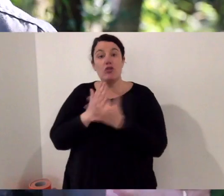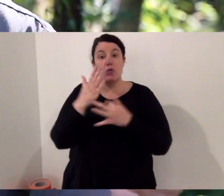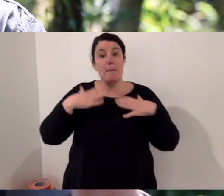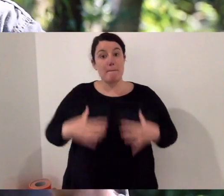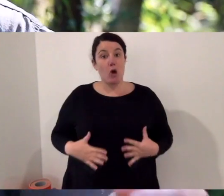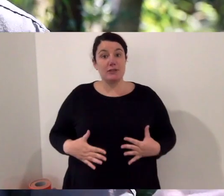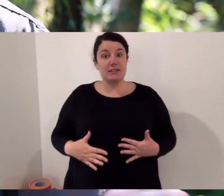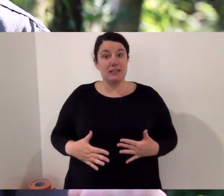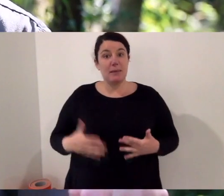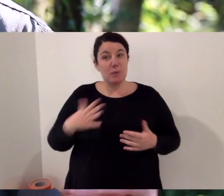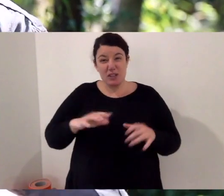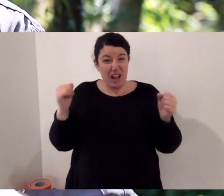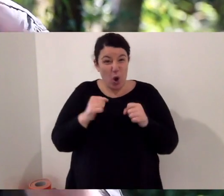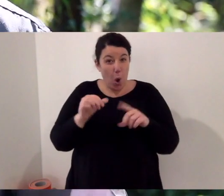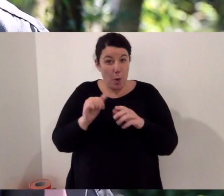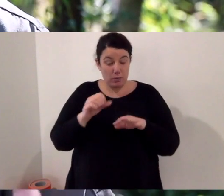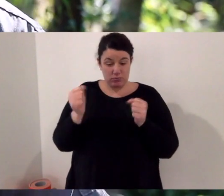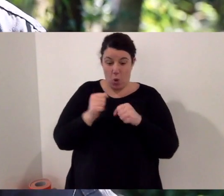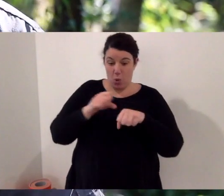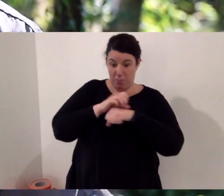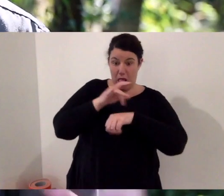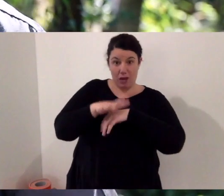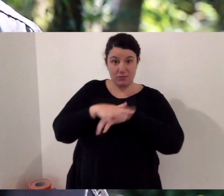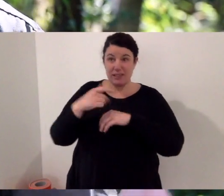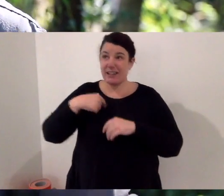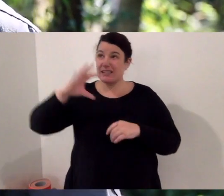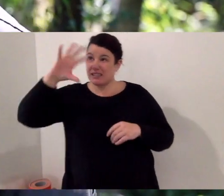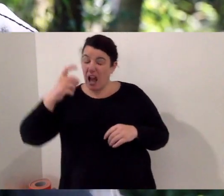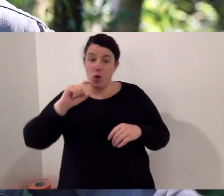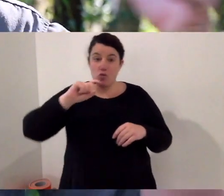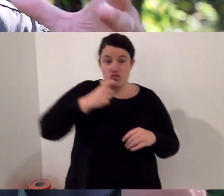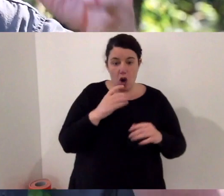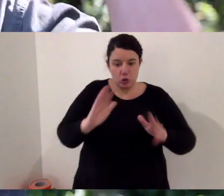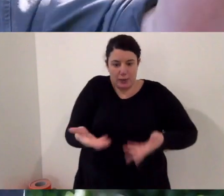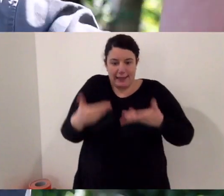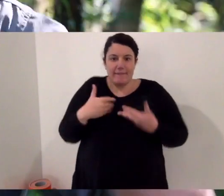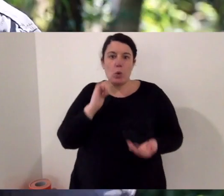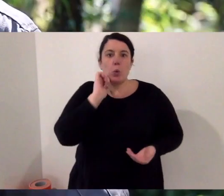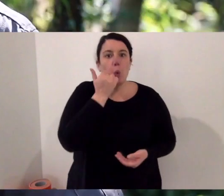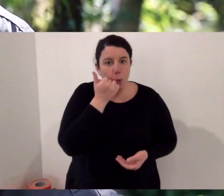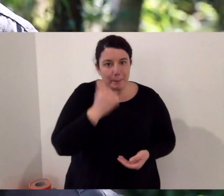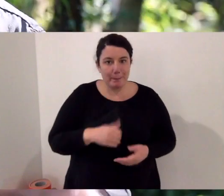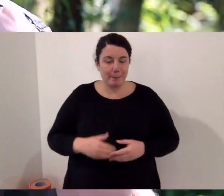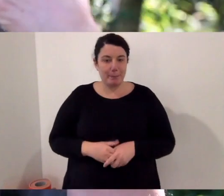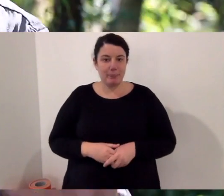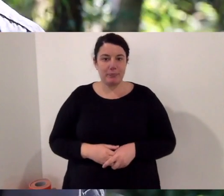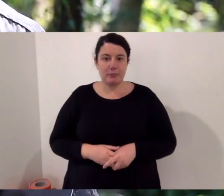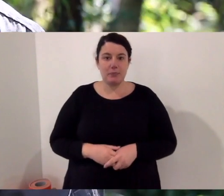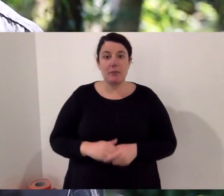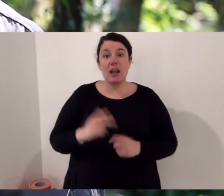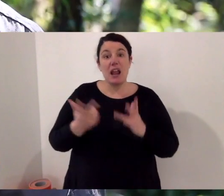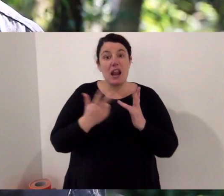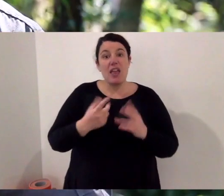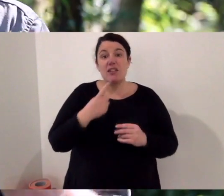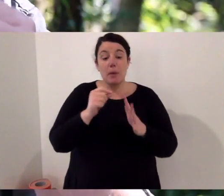regulate that throughout their body. Because all pythons are reptiles. They're cold-blooded. They need external temperature like the sun or a rock to heat their